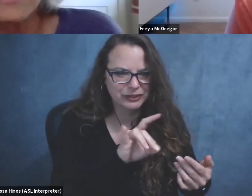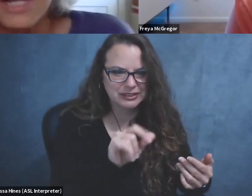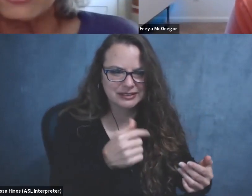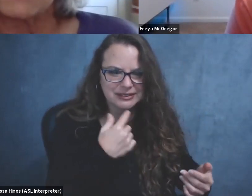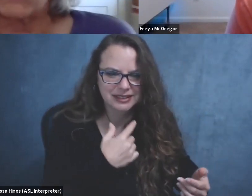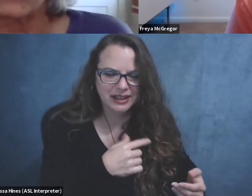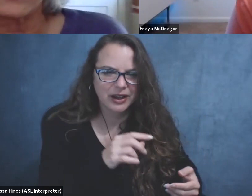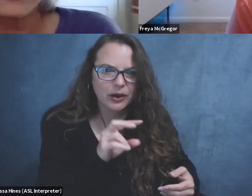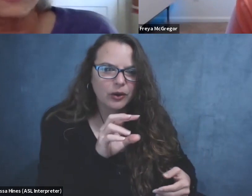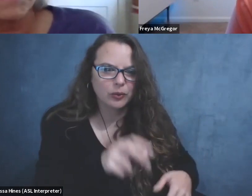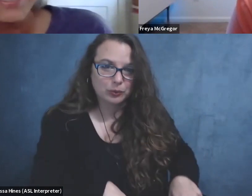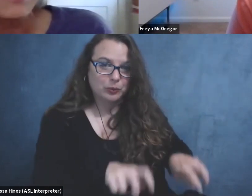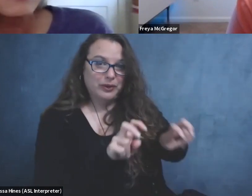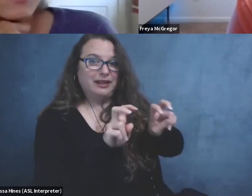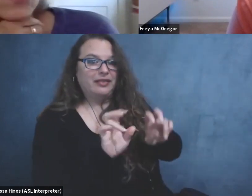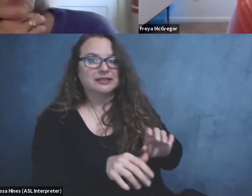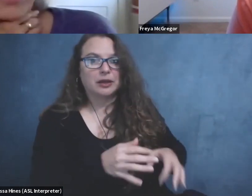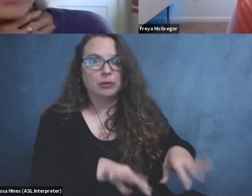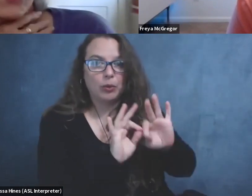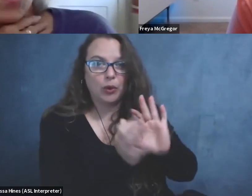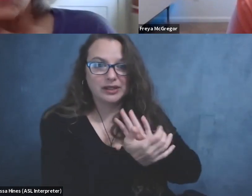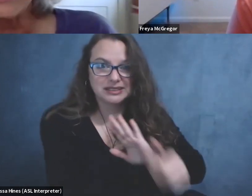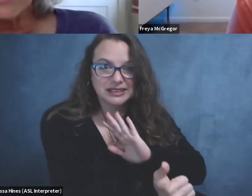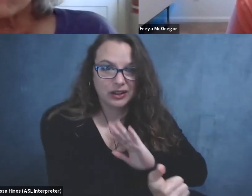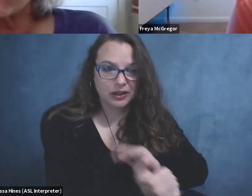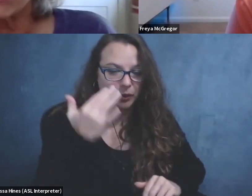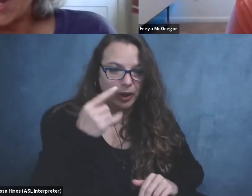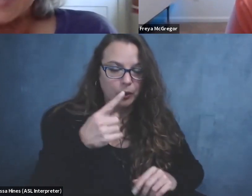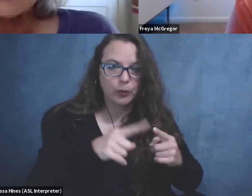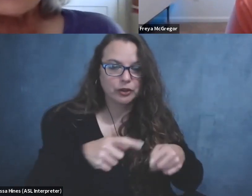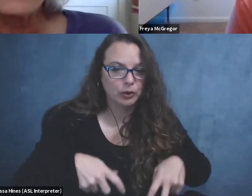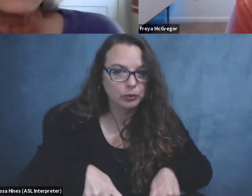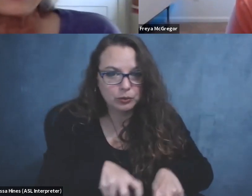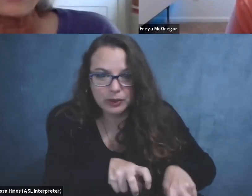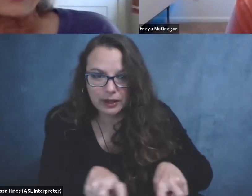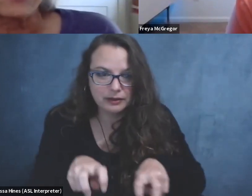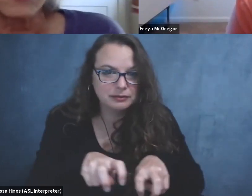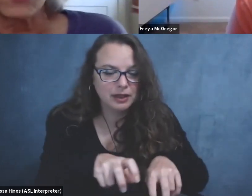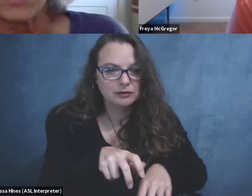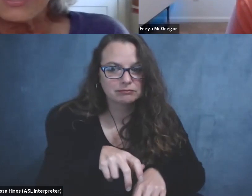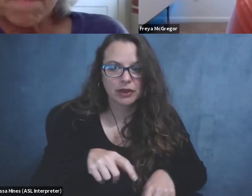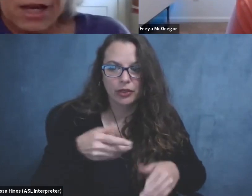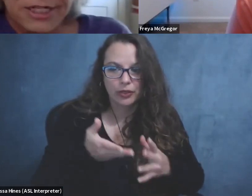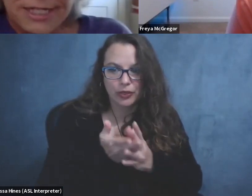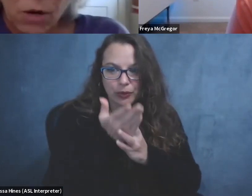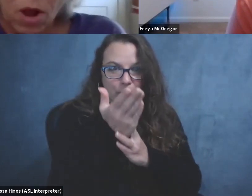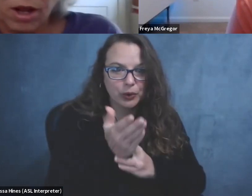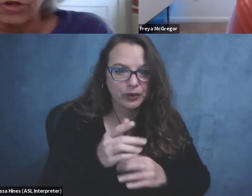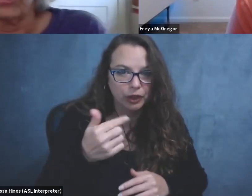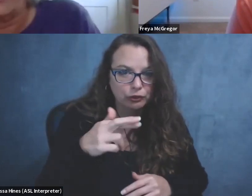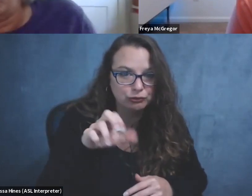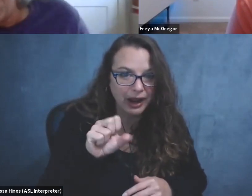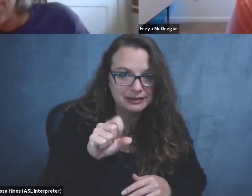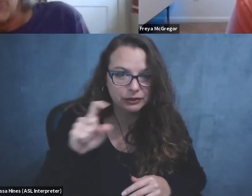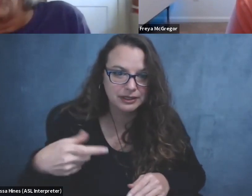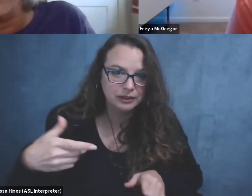just such an important skill because when you are wheeling through the grass and you want to get back on a sidewalk,